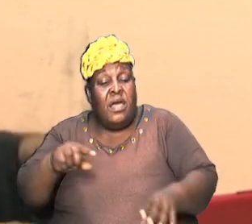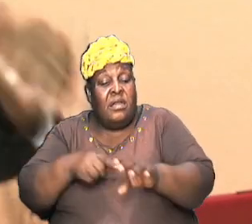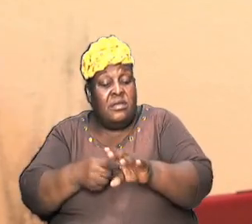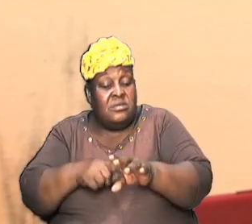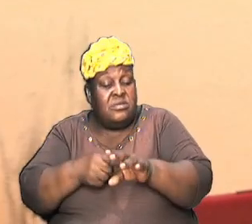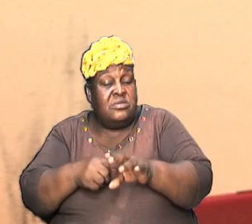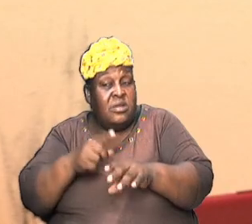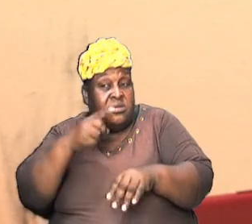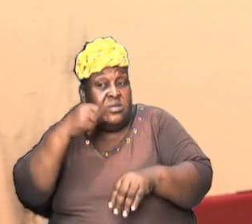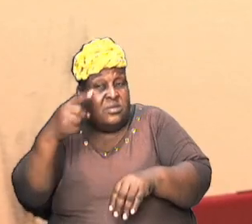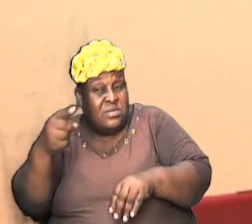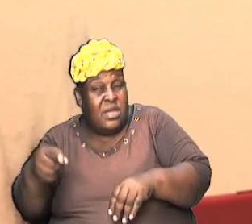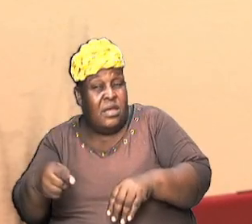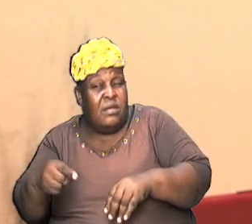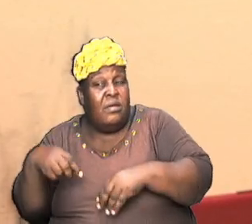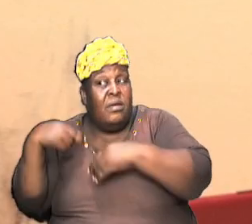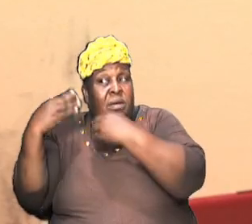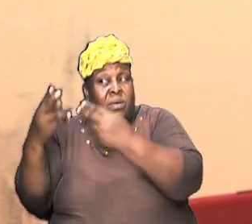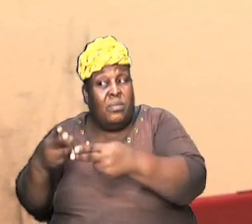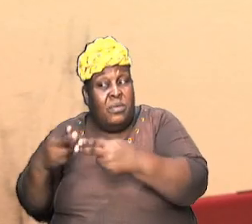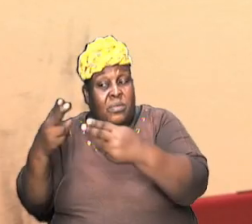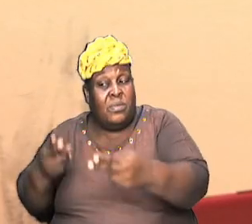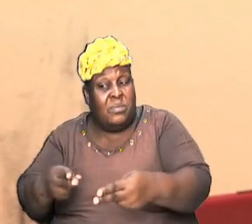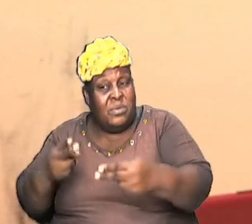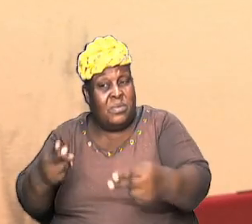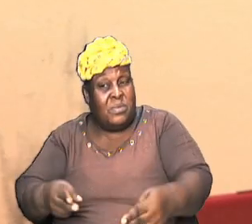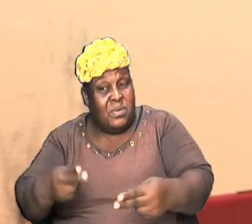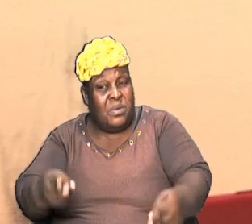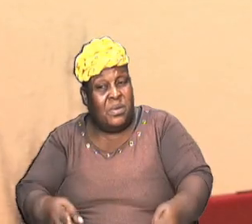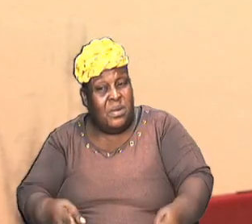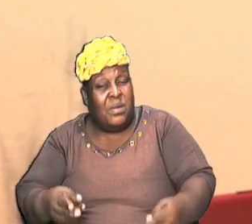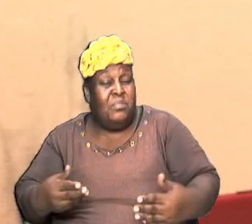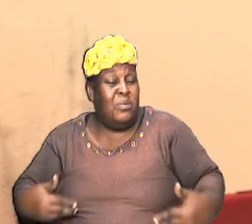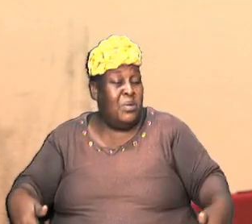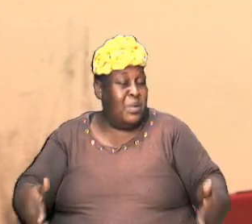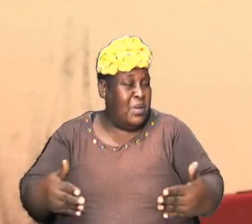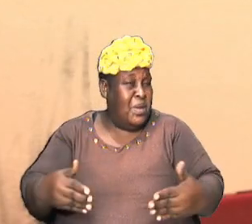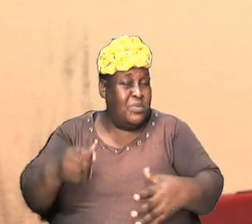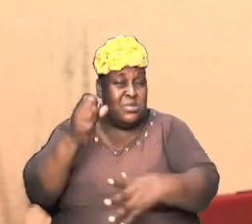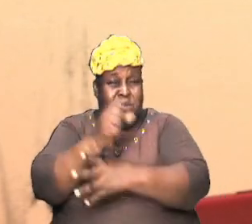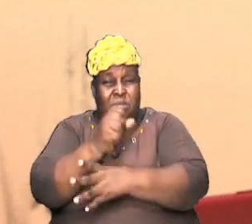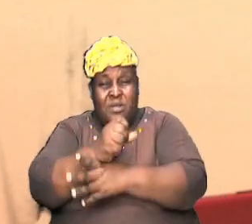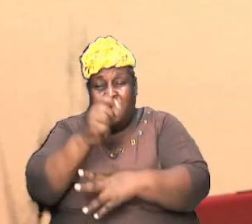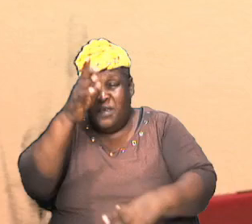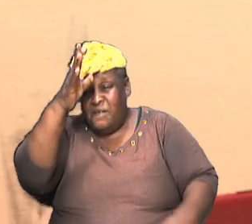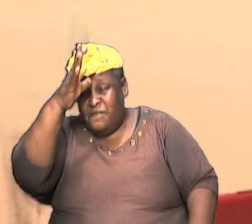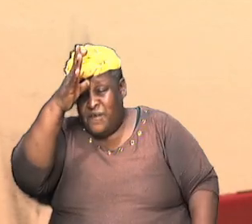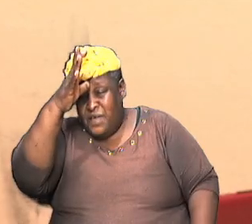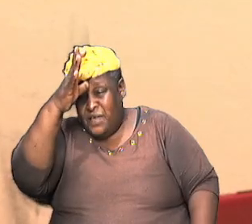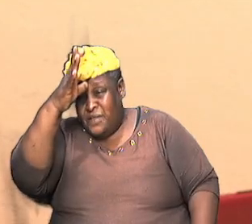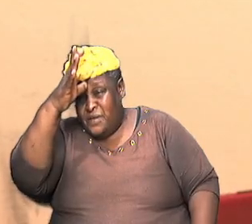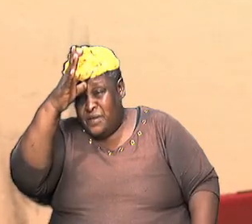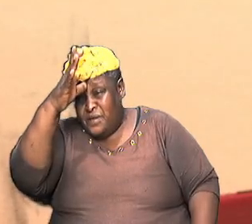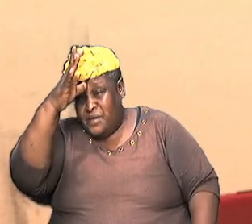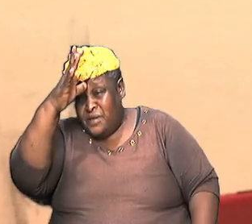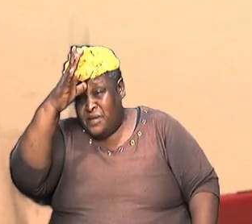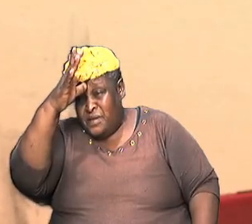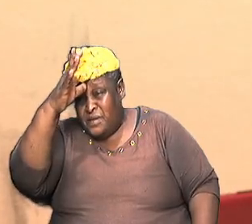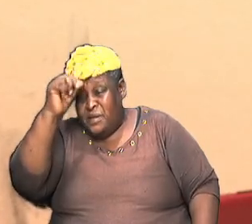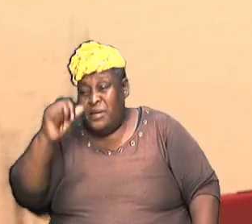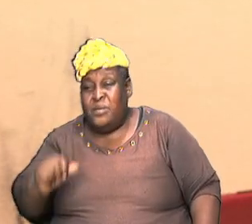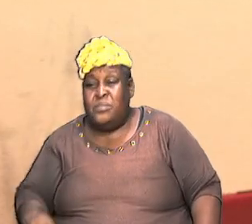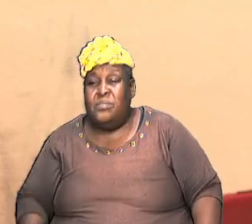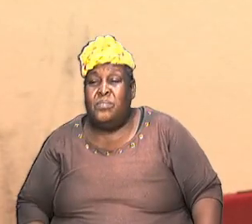but here was Abraham who was the father of all of those so it started the book started here so